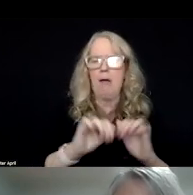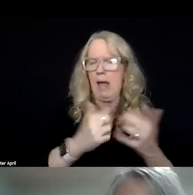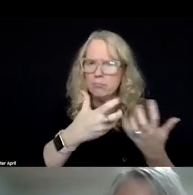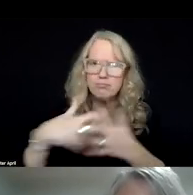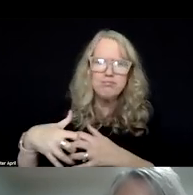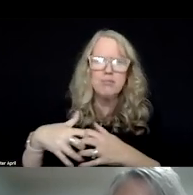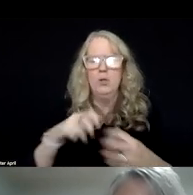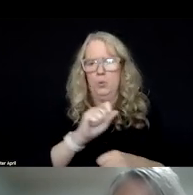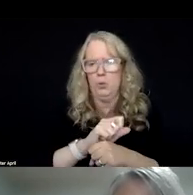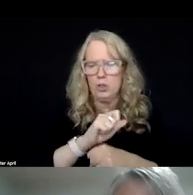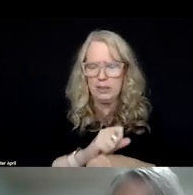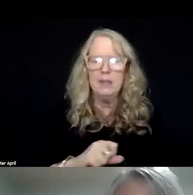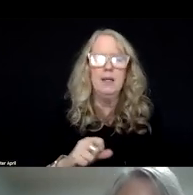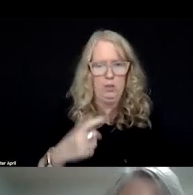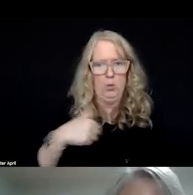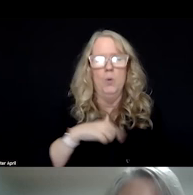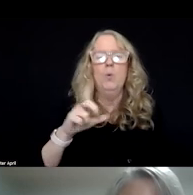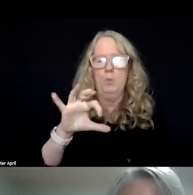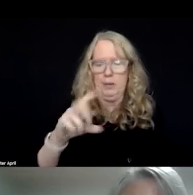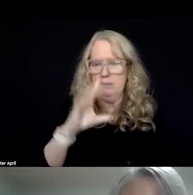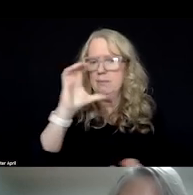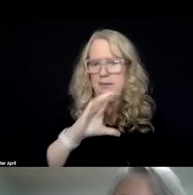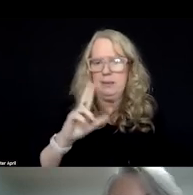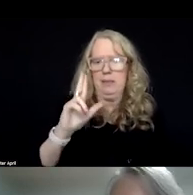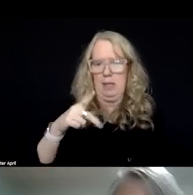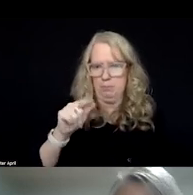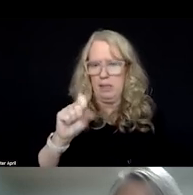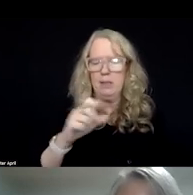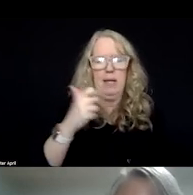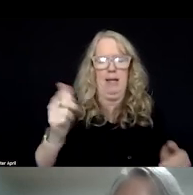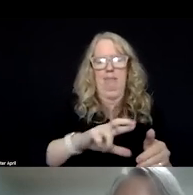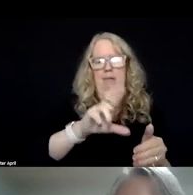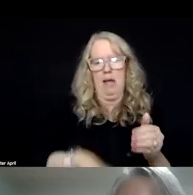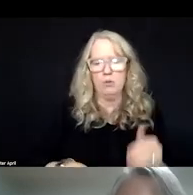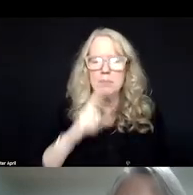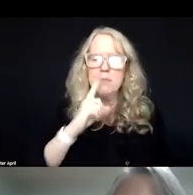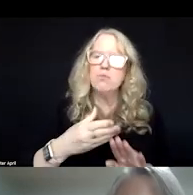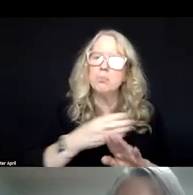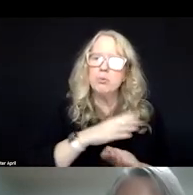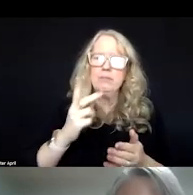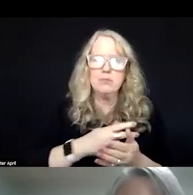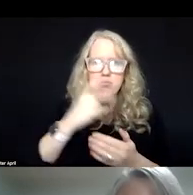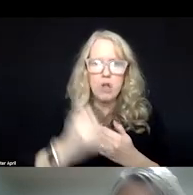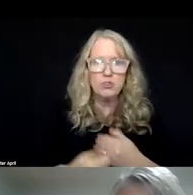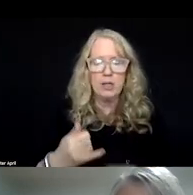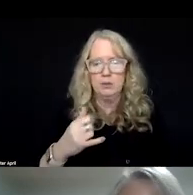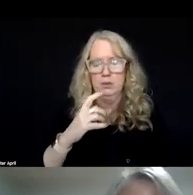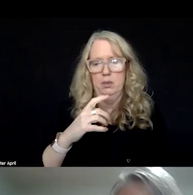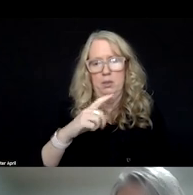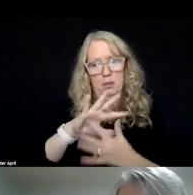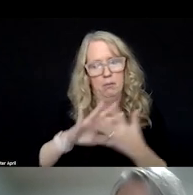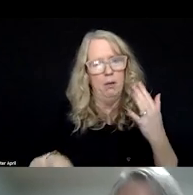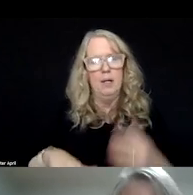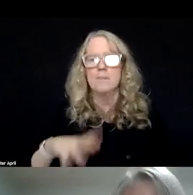We did seek out updates and outcomes from previous projects for this version, and